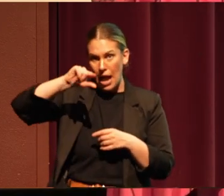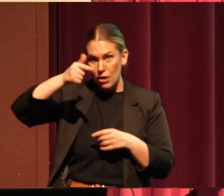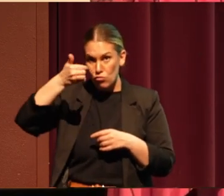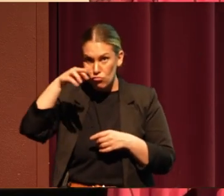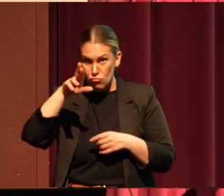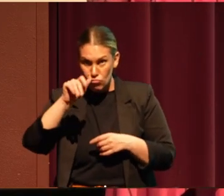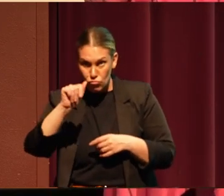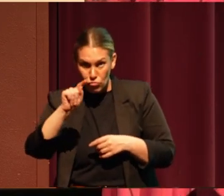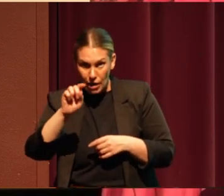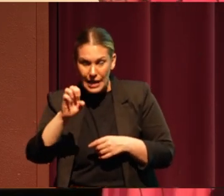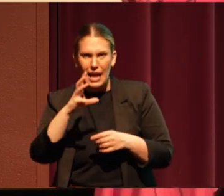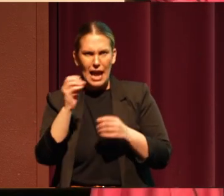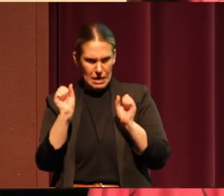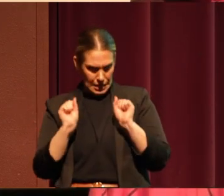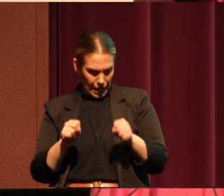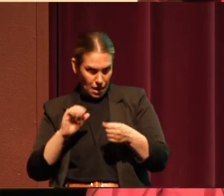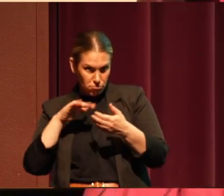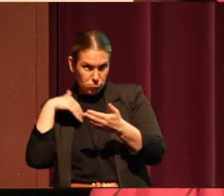Lake?